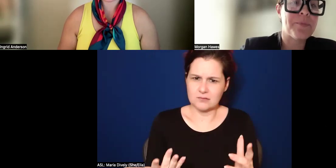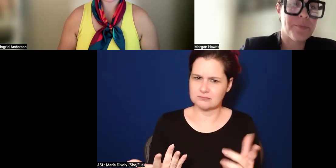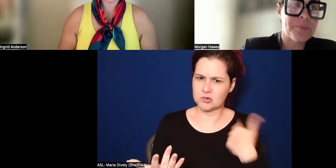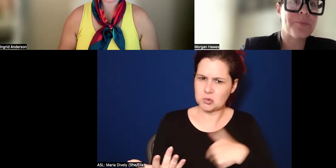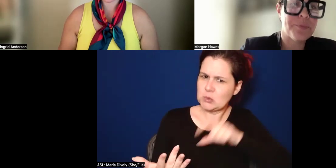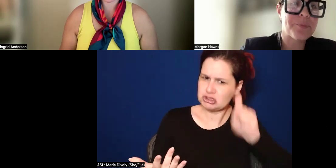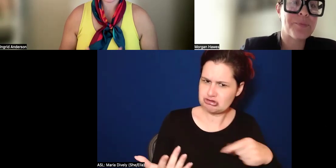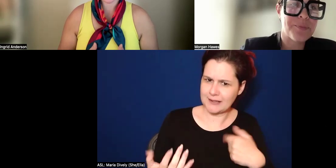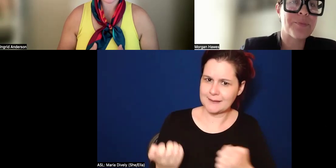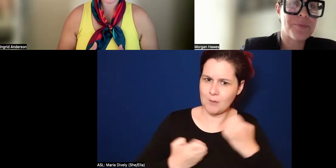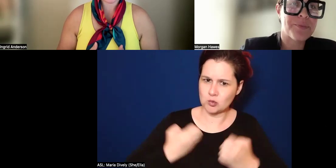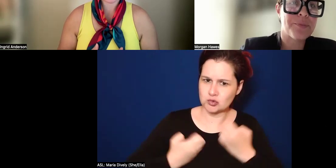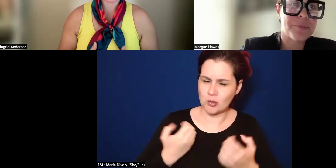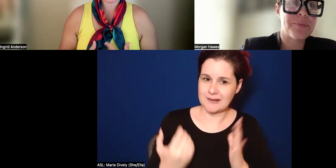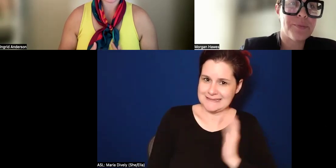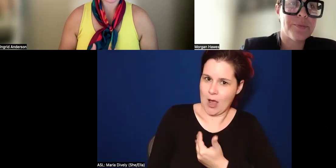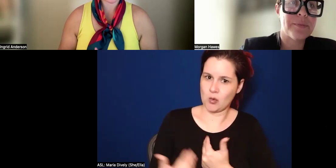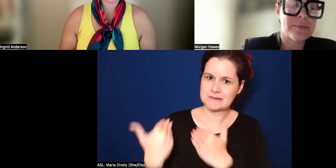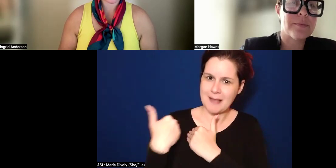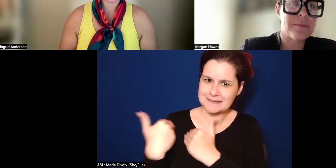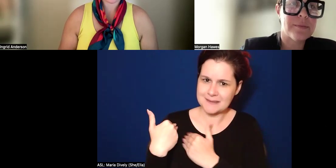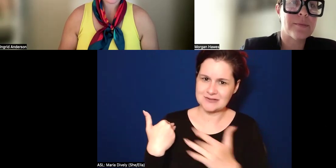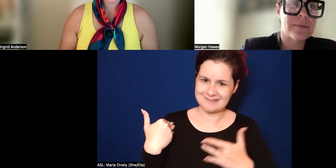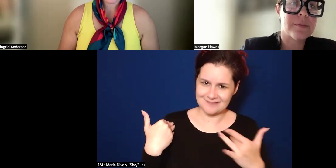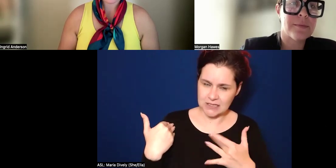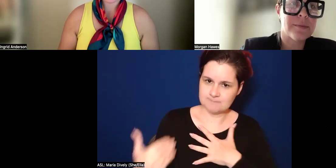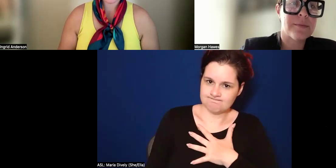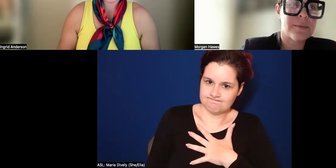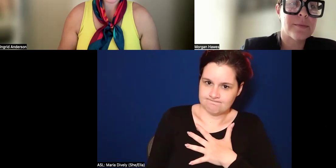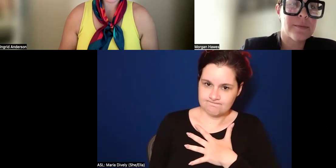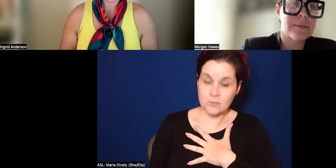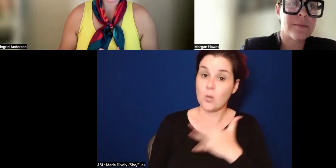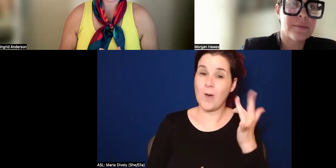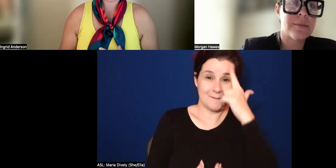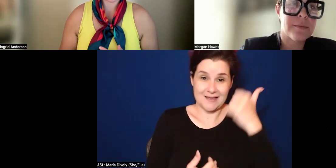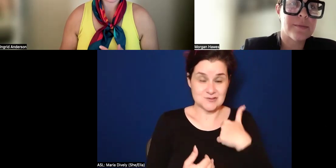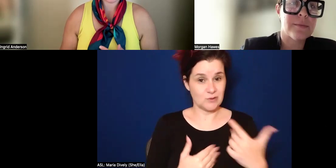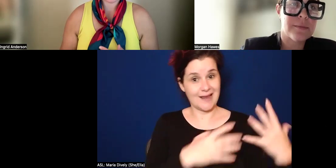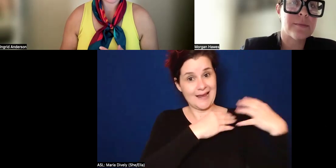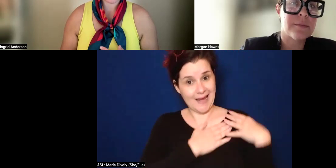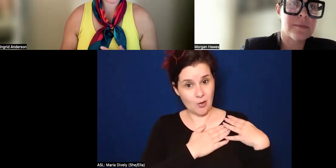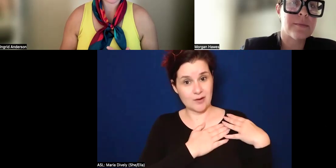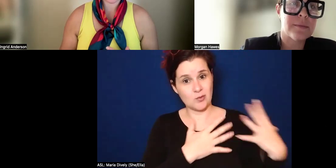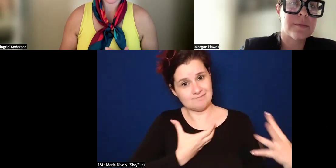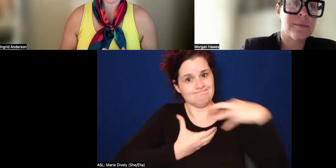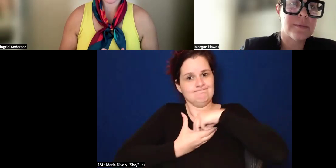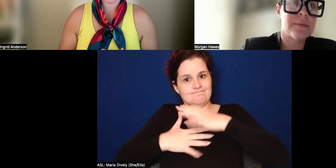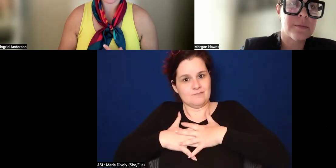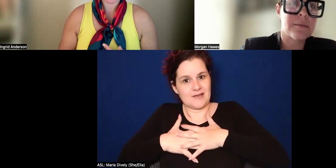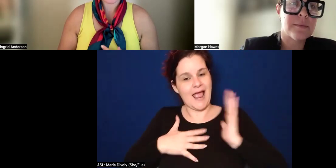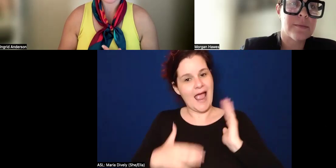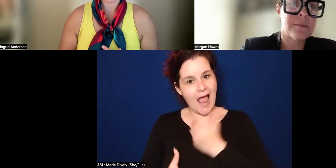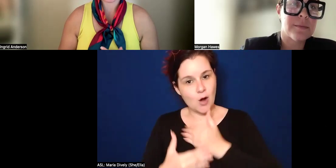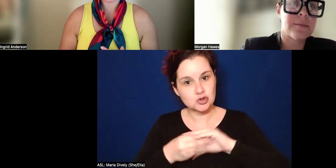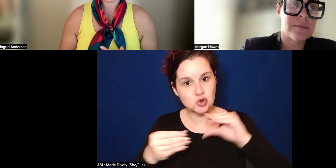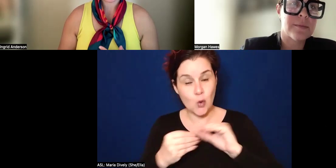We, I think it's our responsibility to feel these things, um, because we carry them, you know, we carry them. These are our stories. These